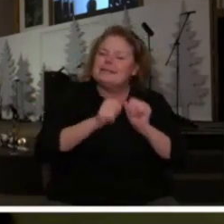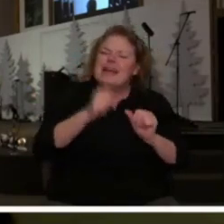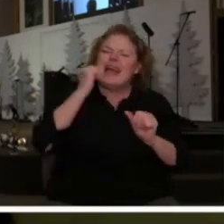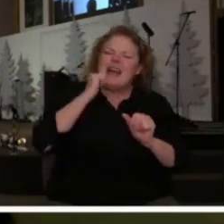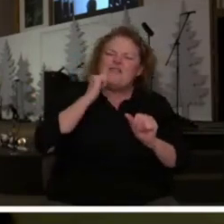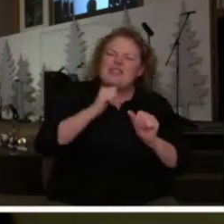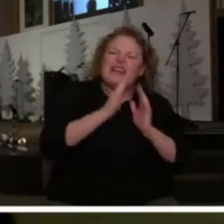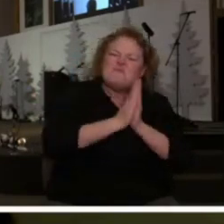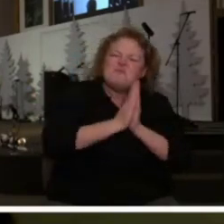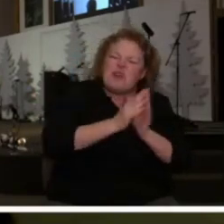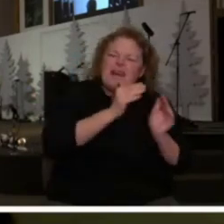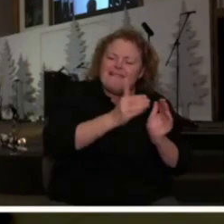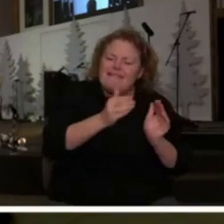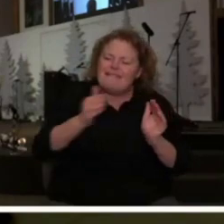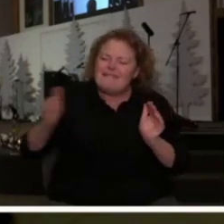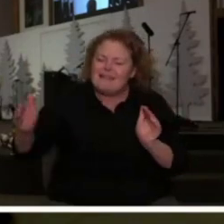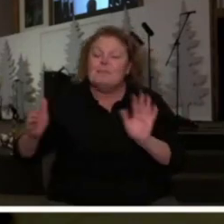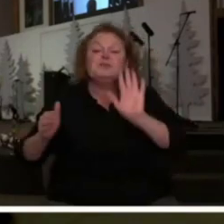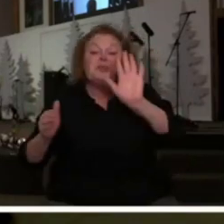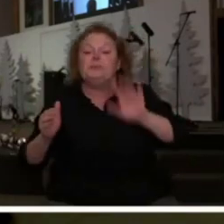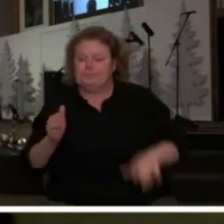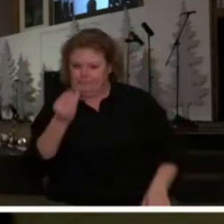so here's what you need to know